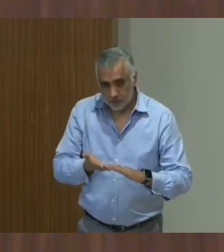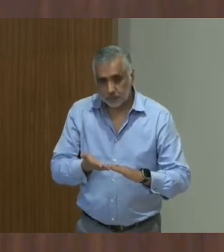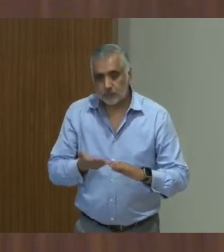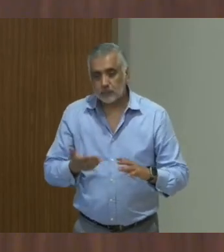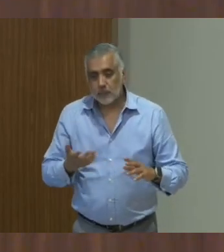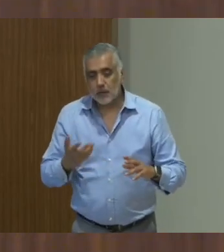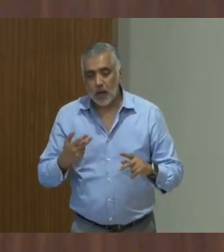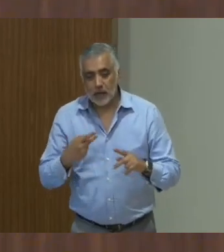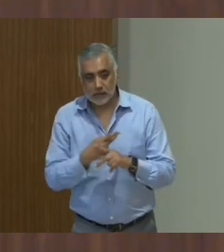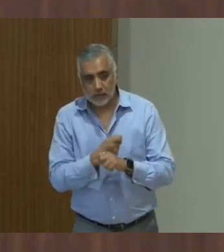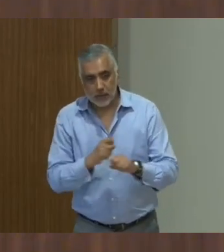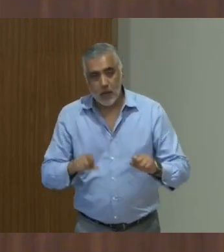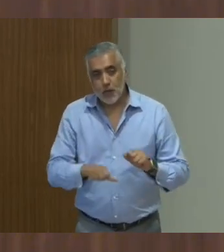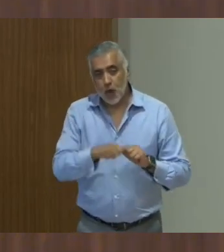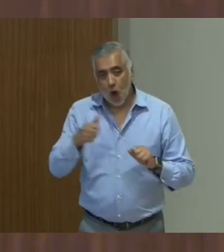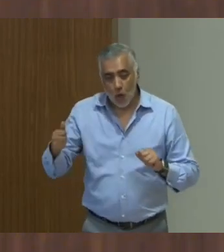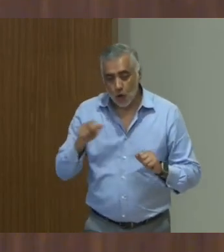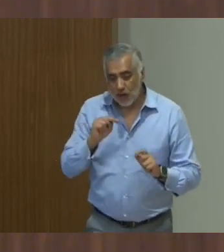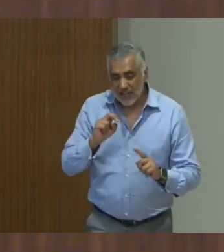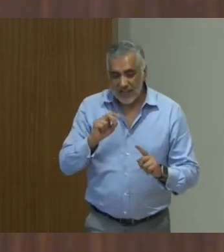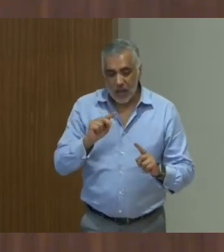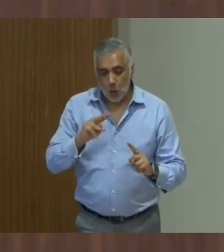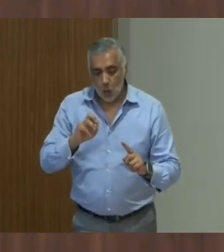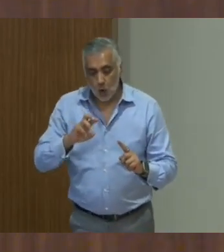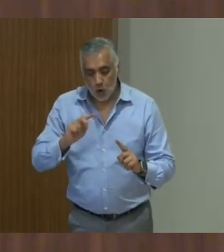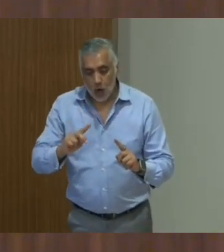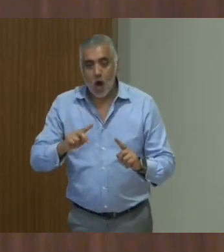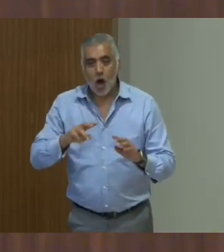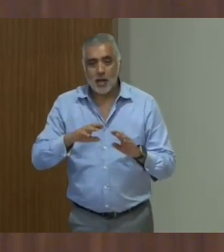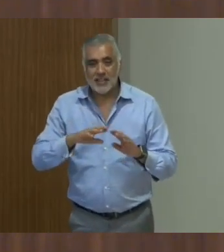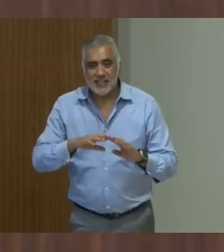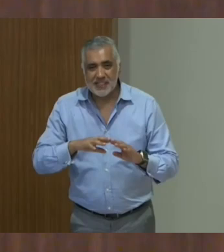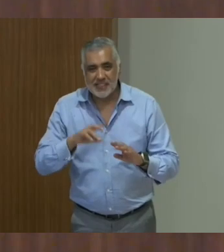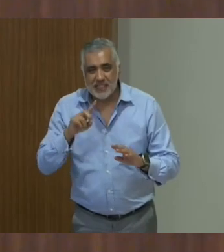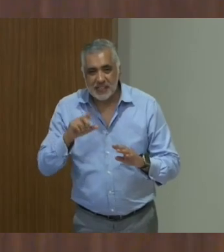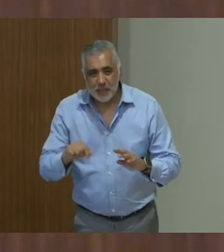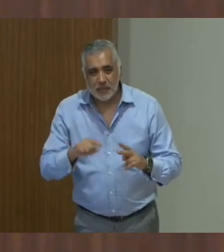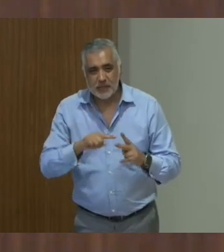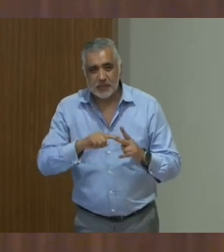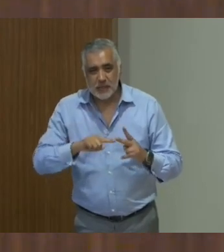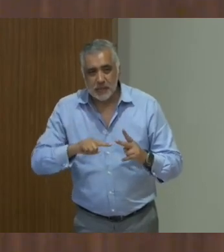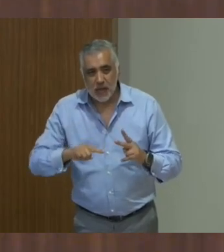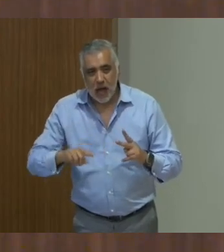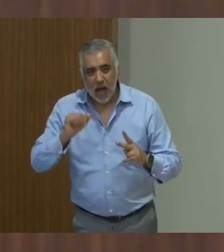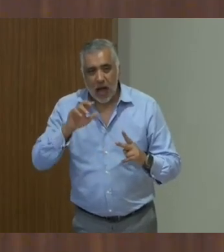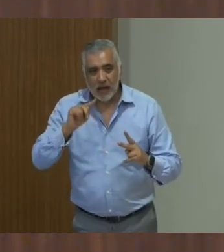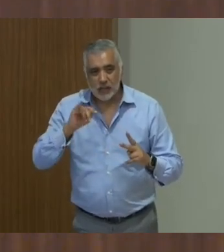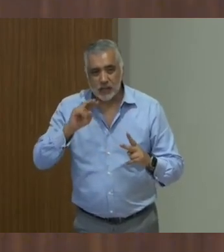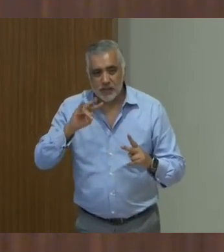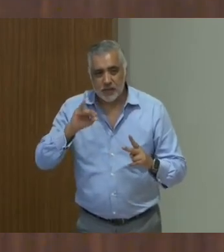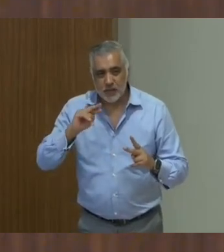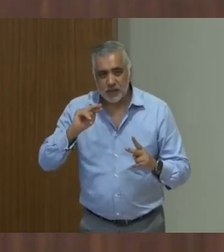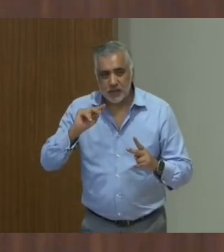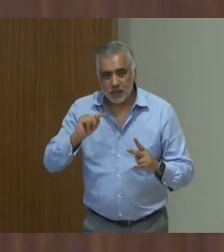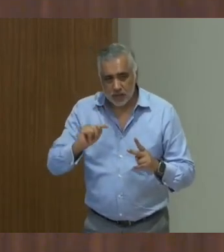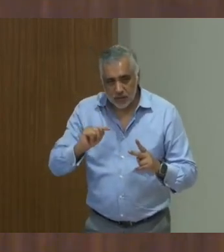The other network is called Disability Activist Forum, West Bengal. Now, this is a forum that came with the